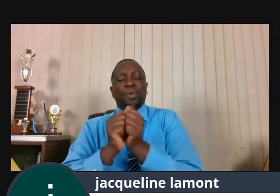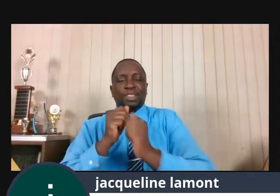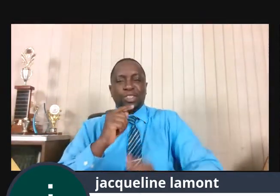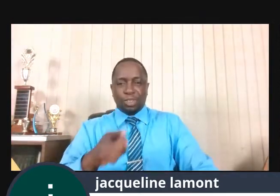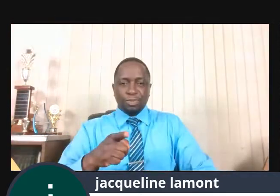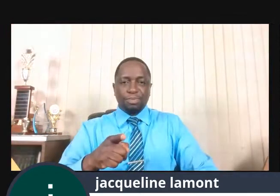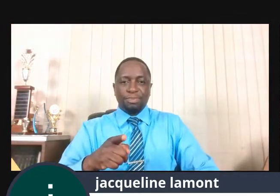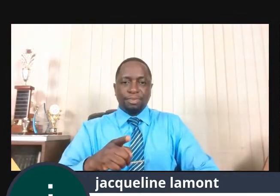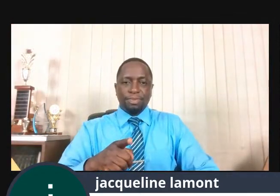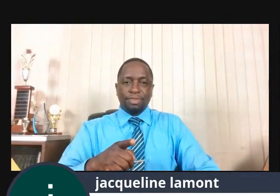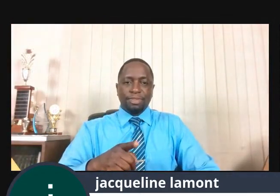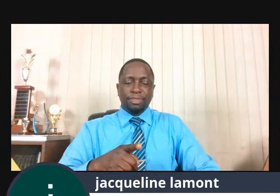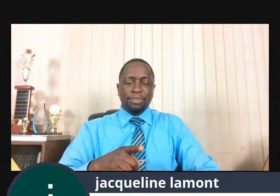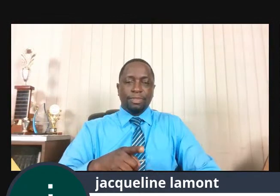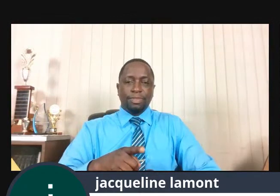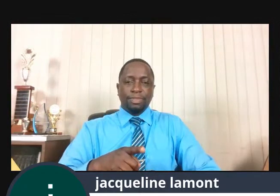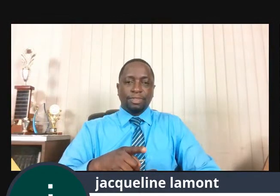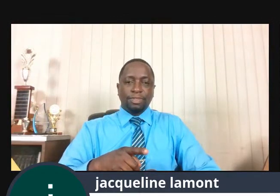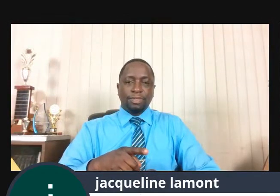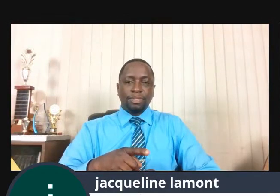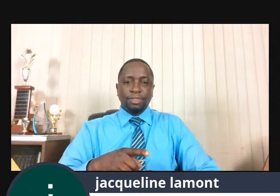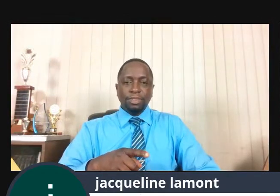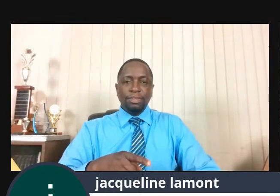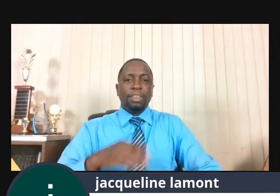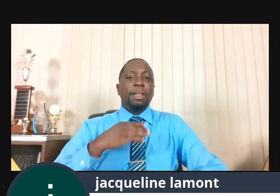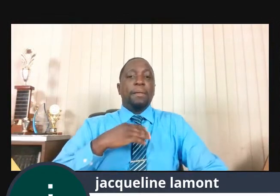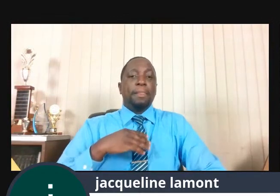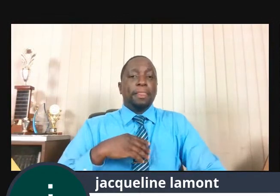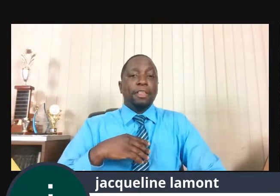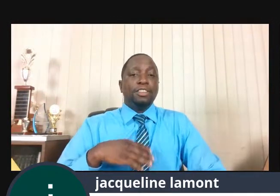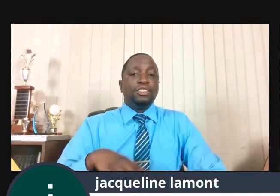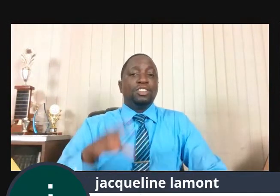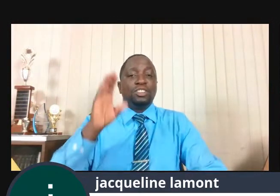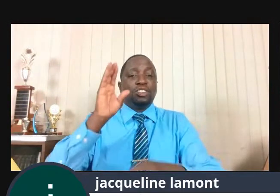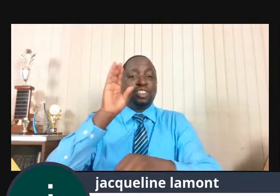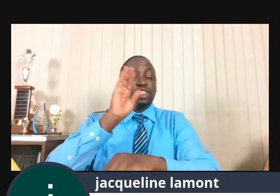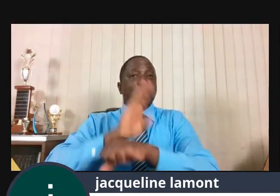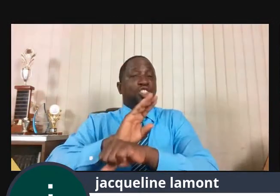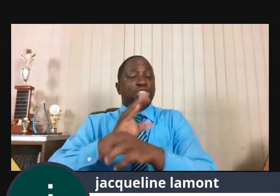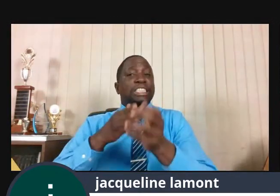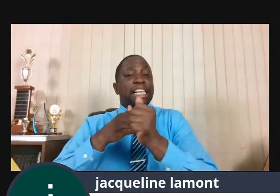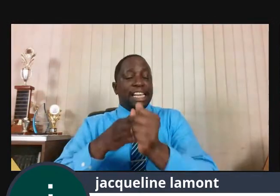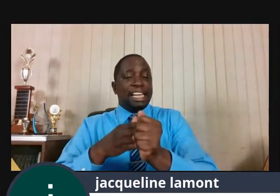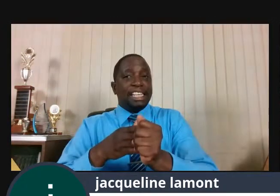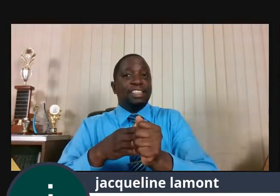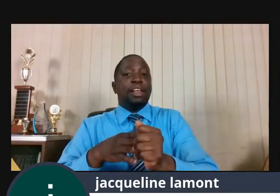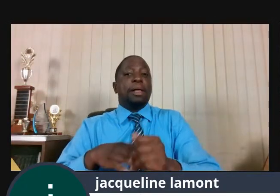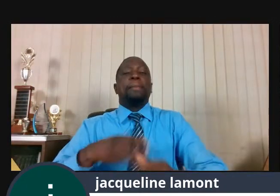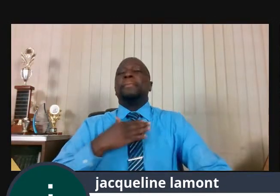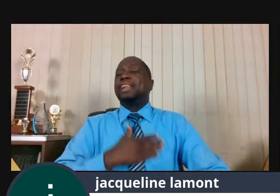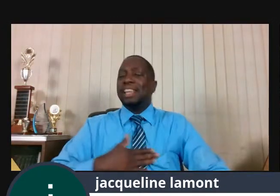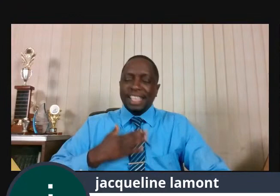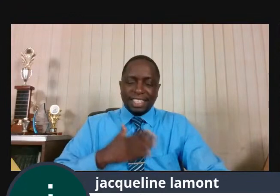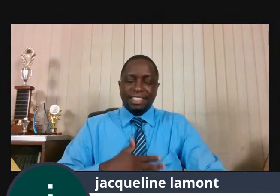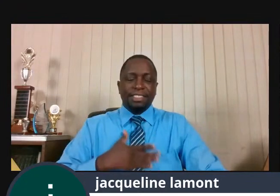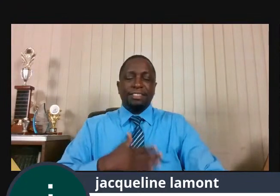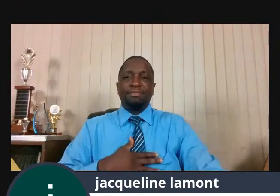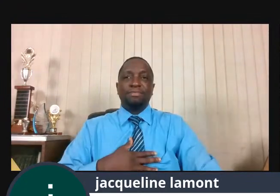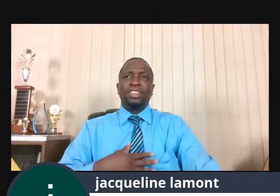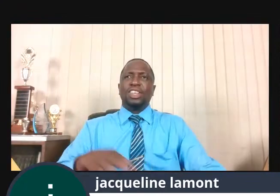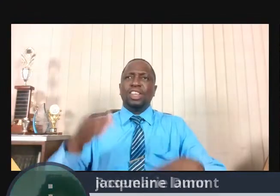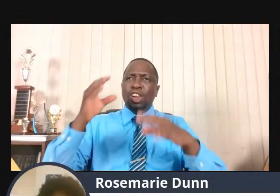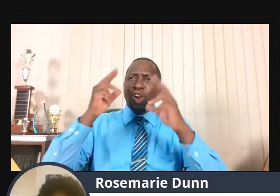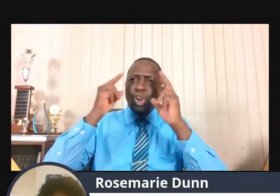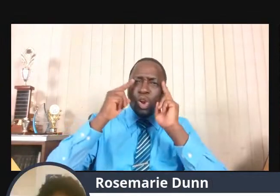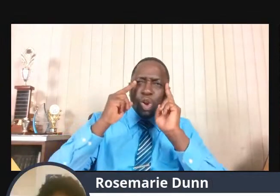hear me. Please, please look out for those in the possibilities ministries community